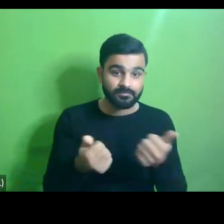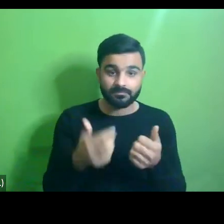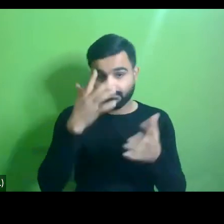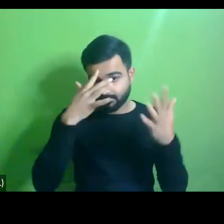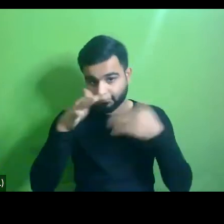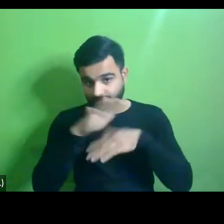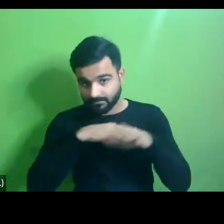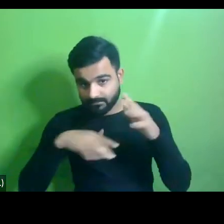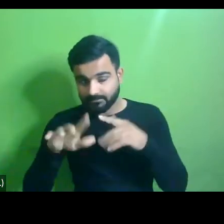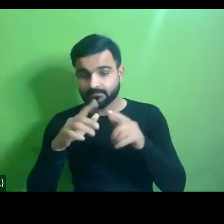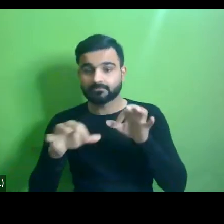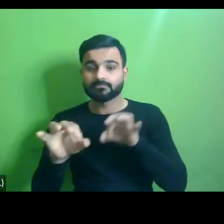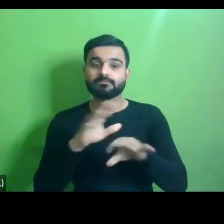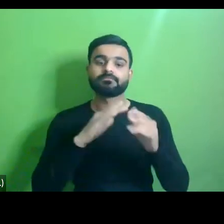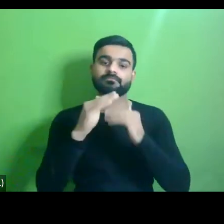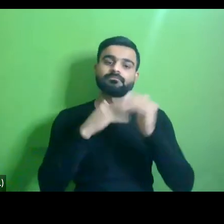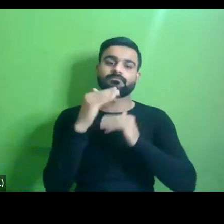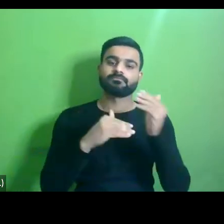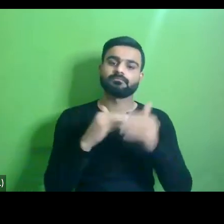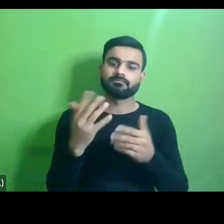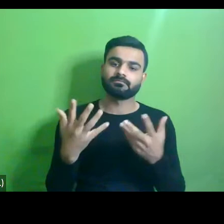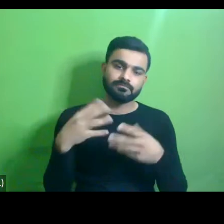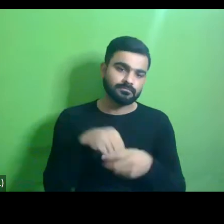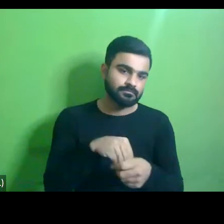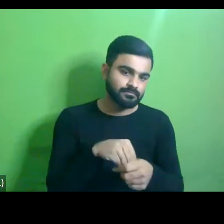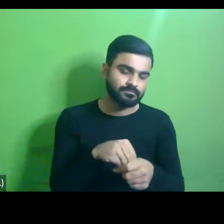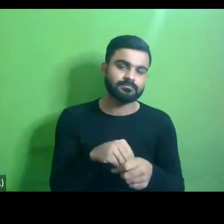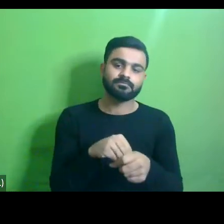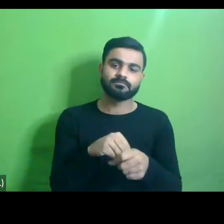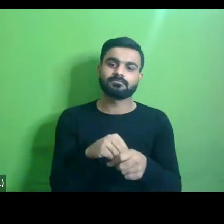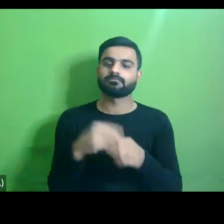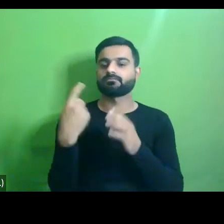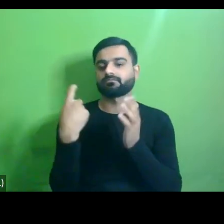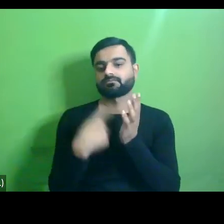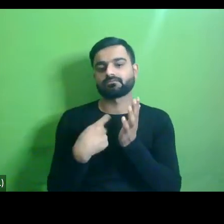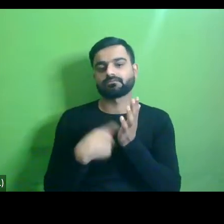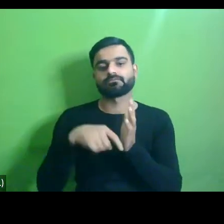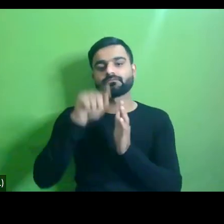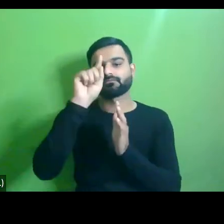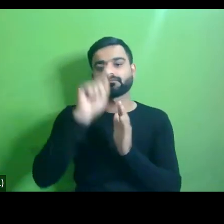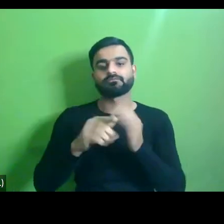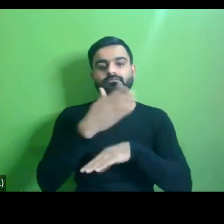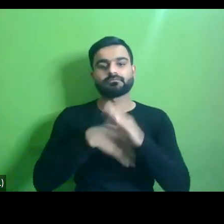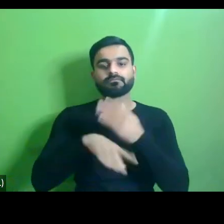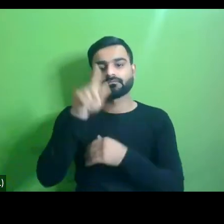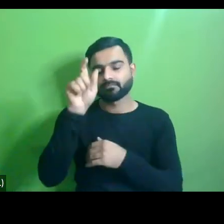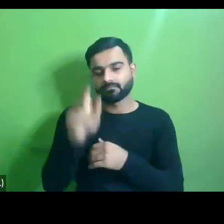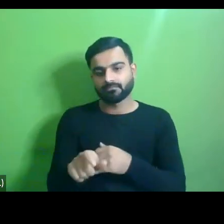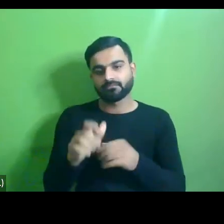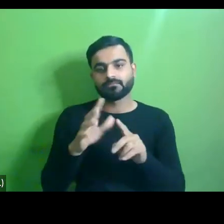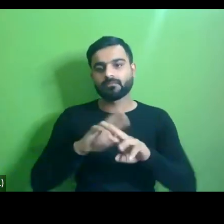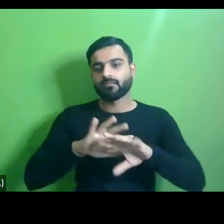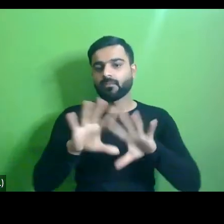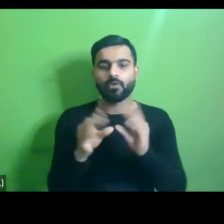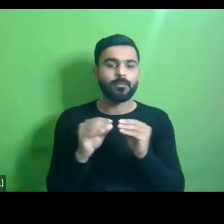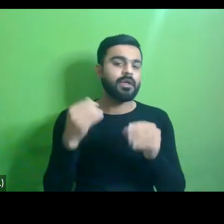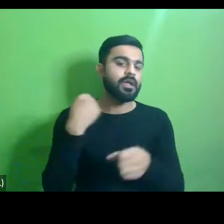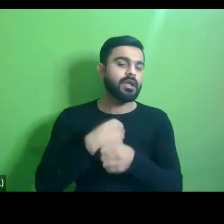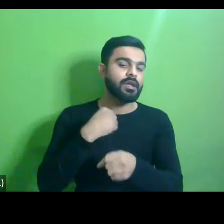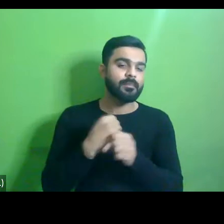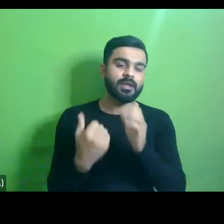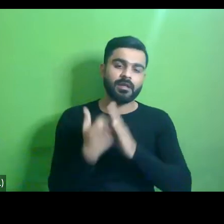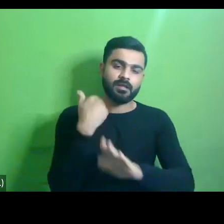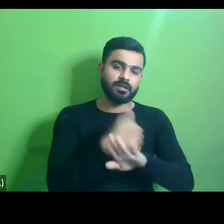plan or the city development plans include adequate provisions for persons with disabilities or whether the total number of government establishments